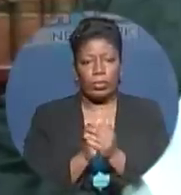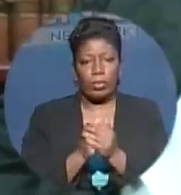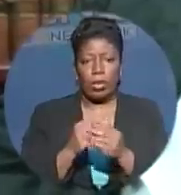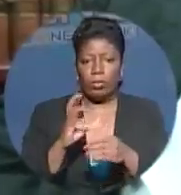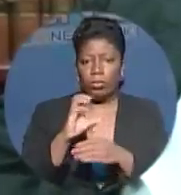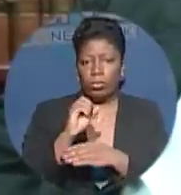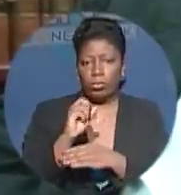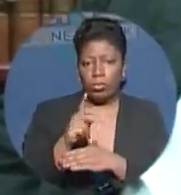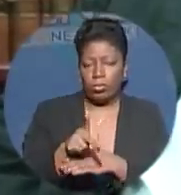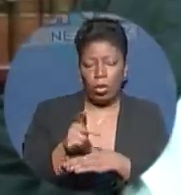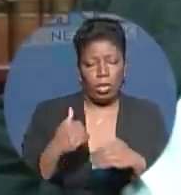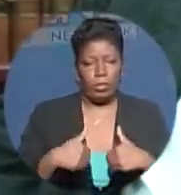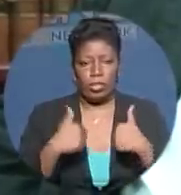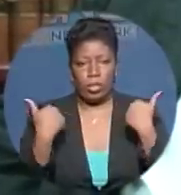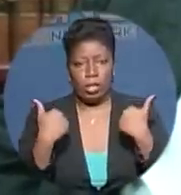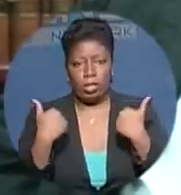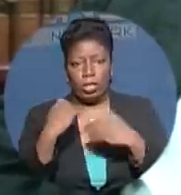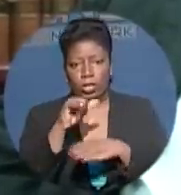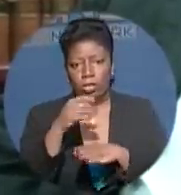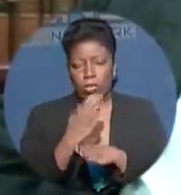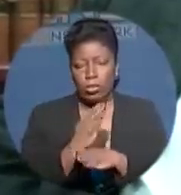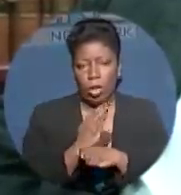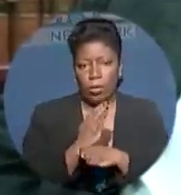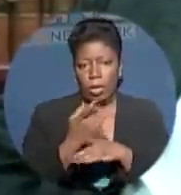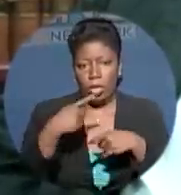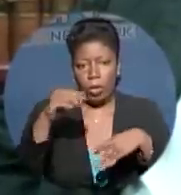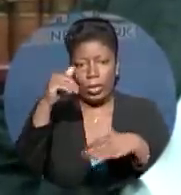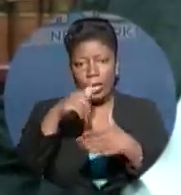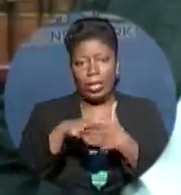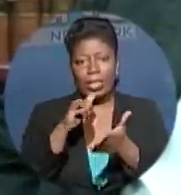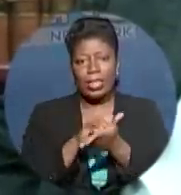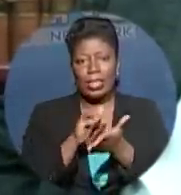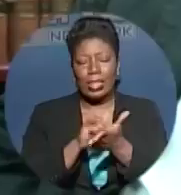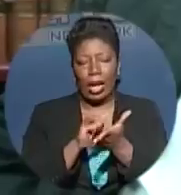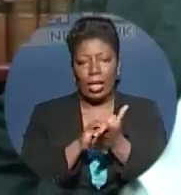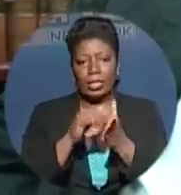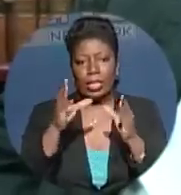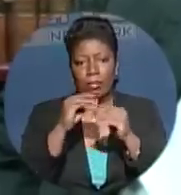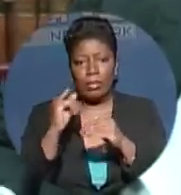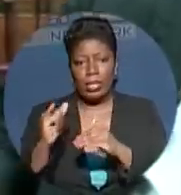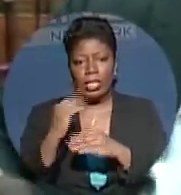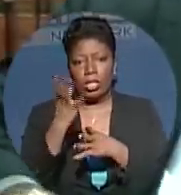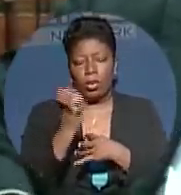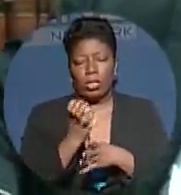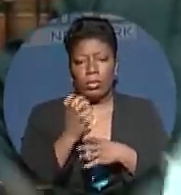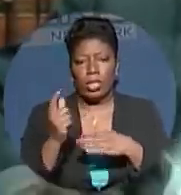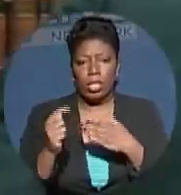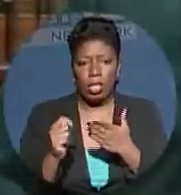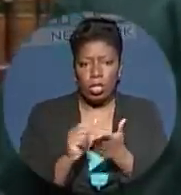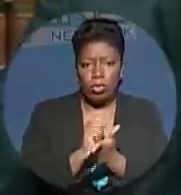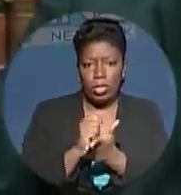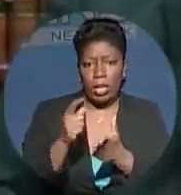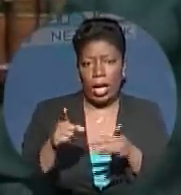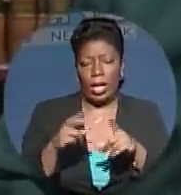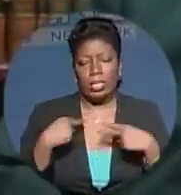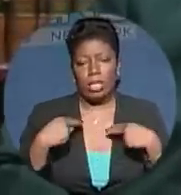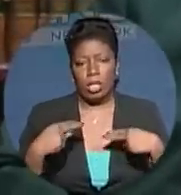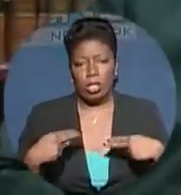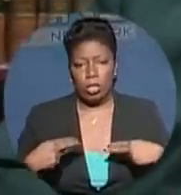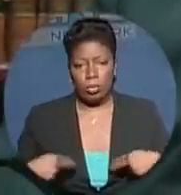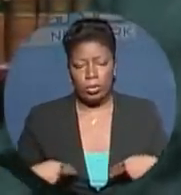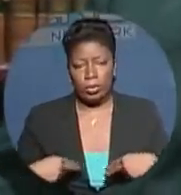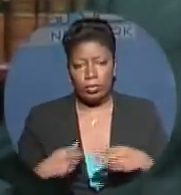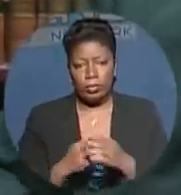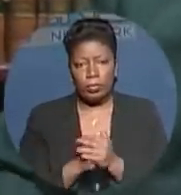says for him, going into that termination meeting was more about expressing the view that he wanted to be treated as a human being with respect.